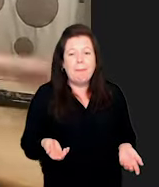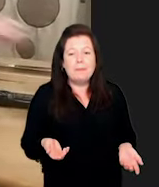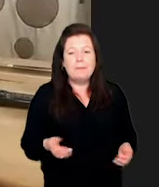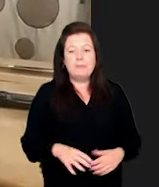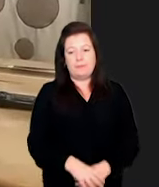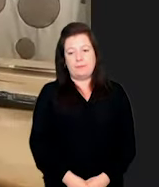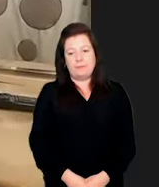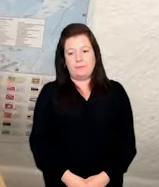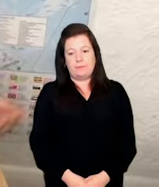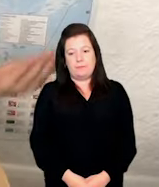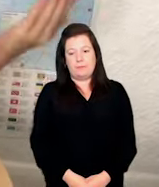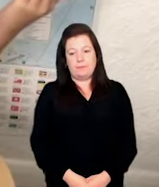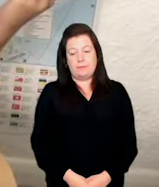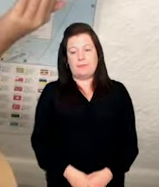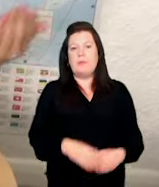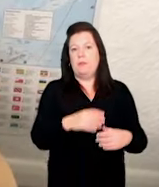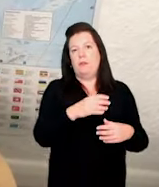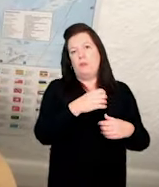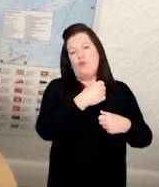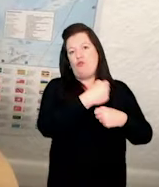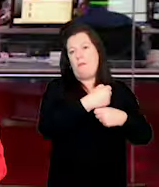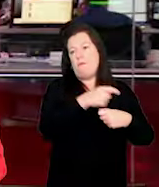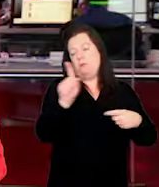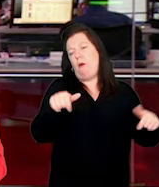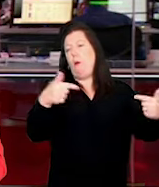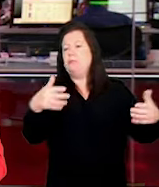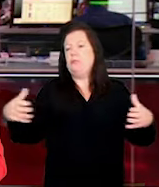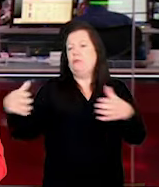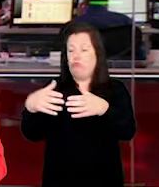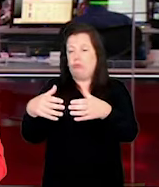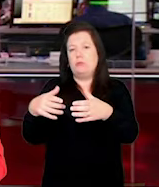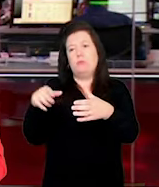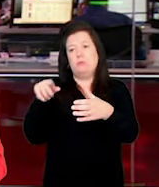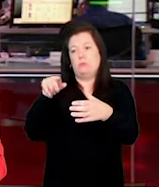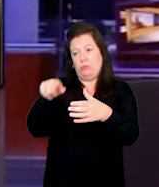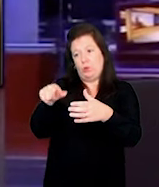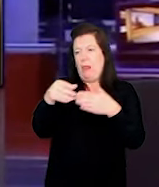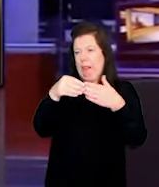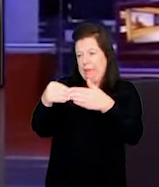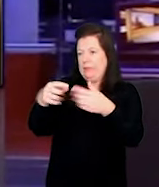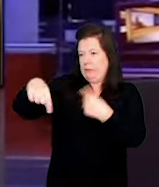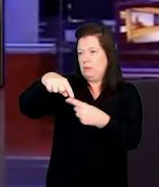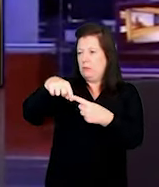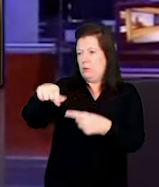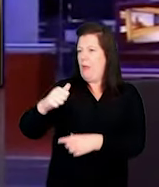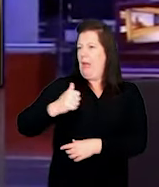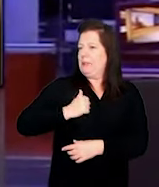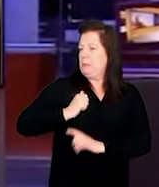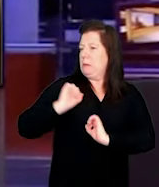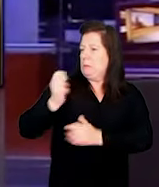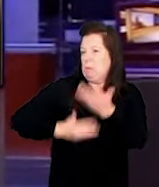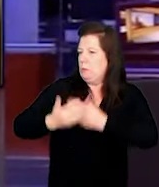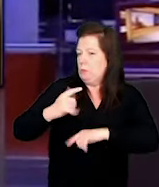So, as leader of the opposition, what do you expect to happen? I expect answers.